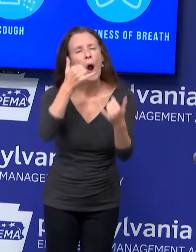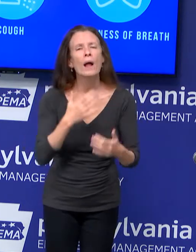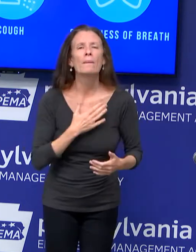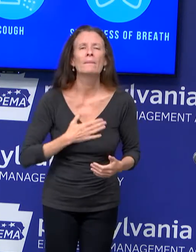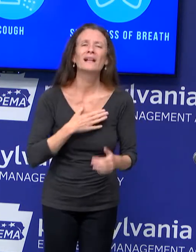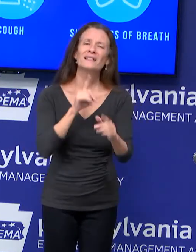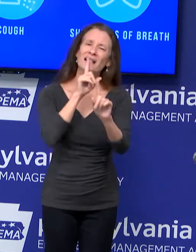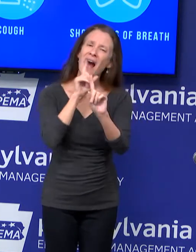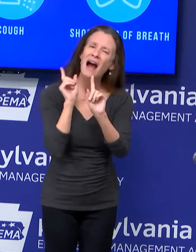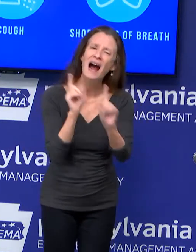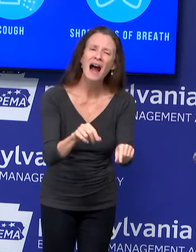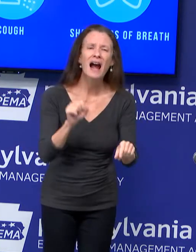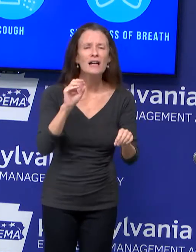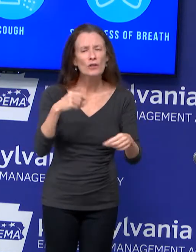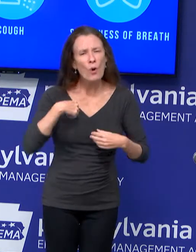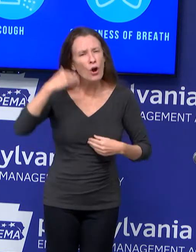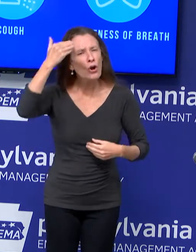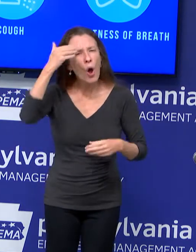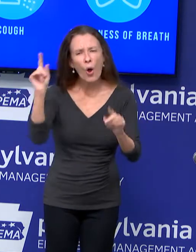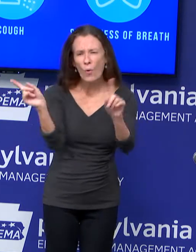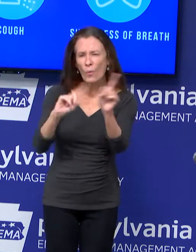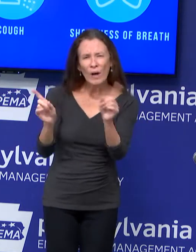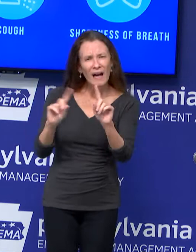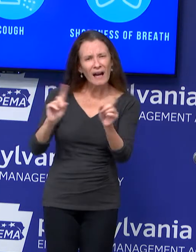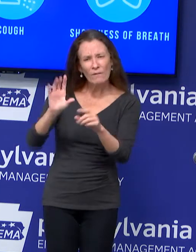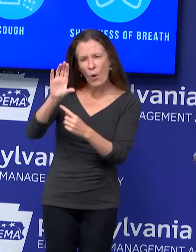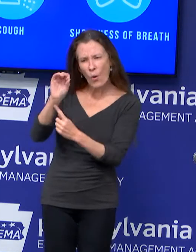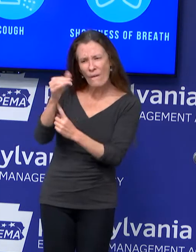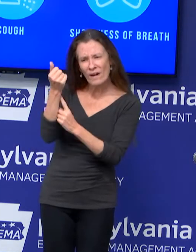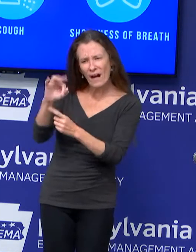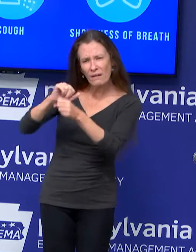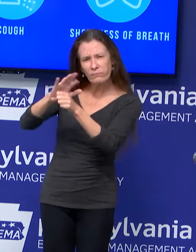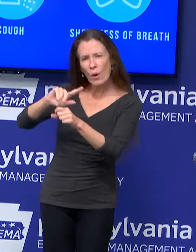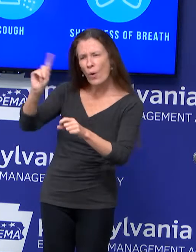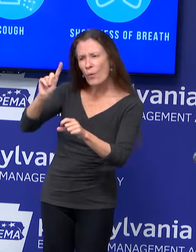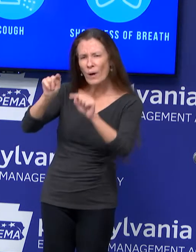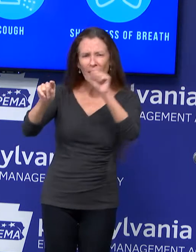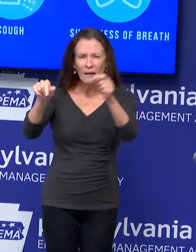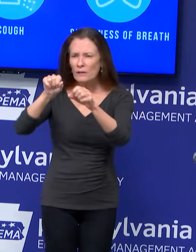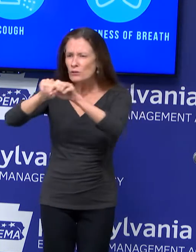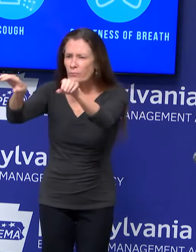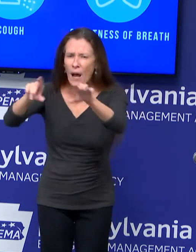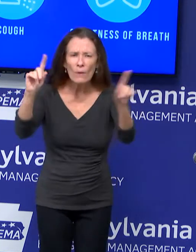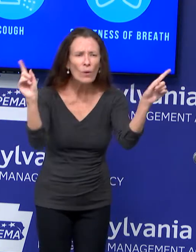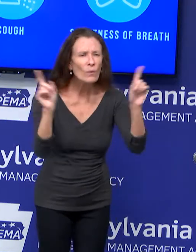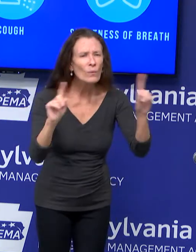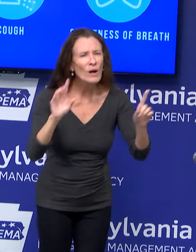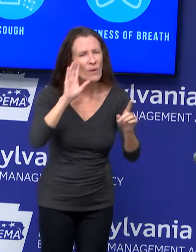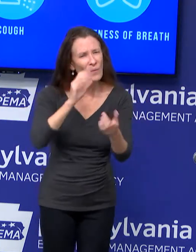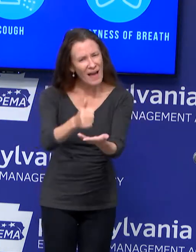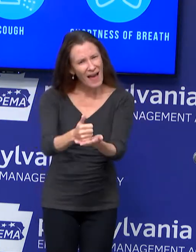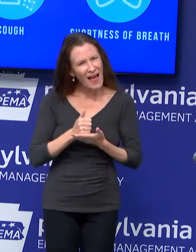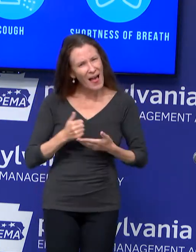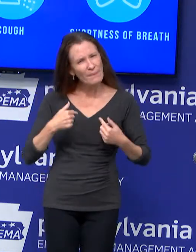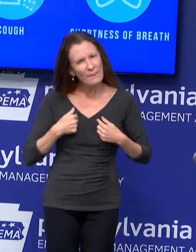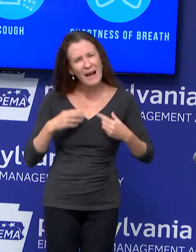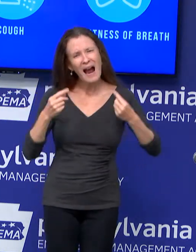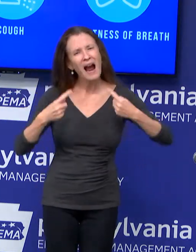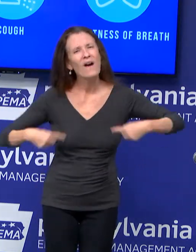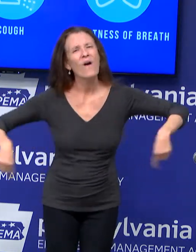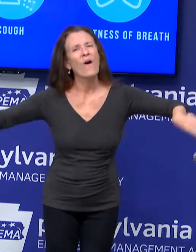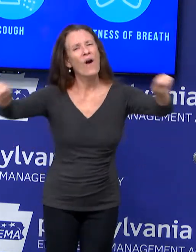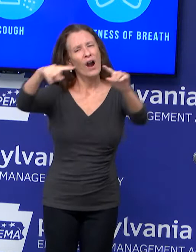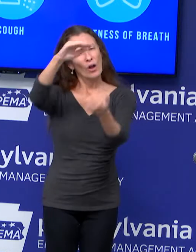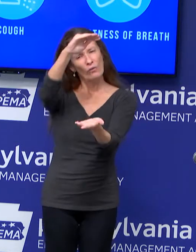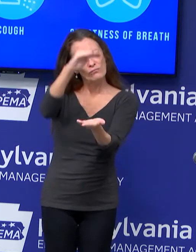participate fully in the case investigation and contact tracing process. As you know, we have